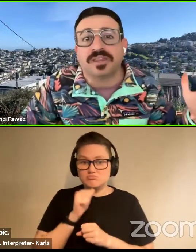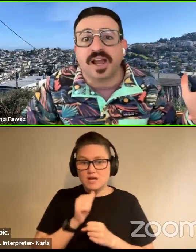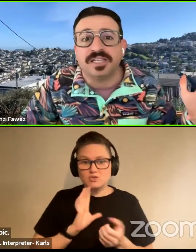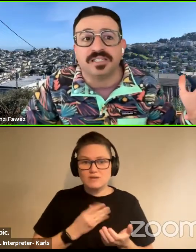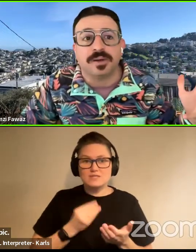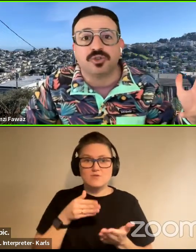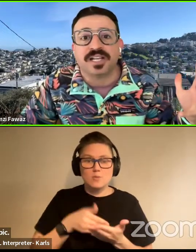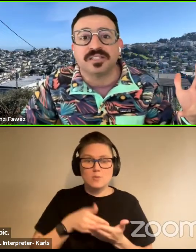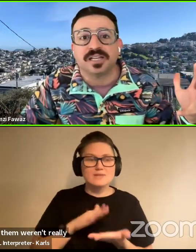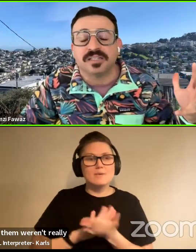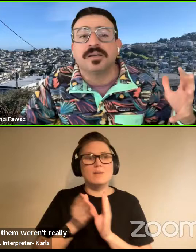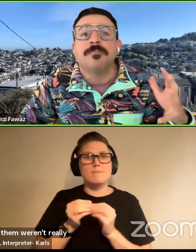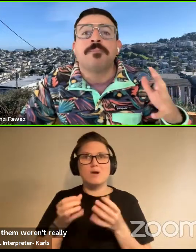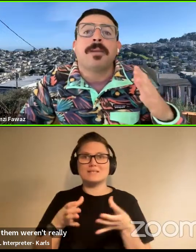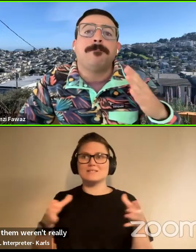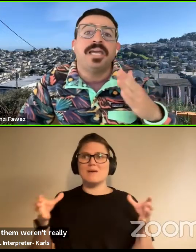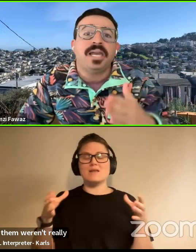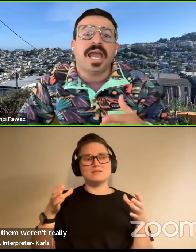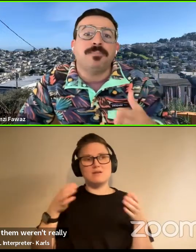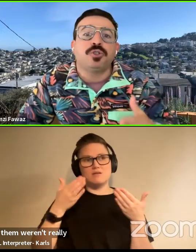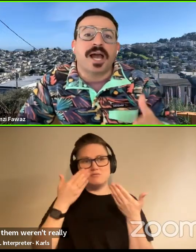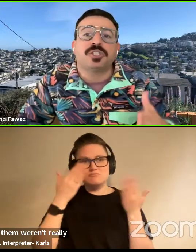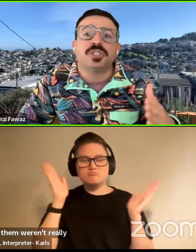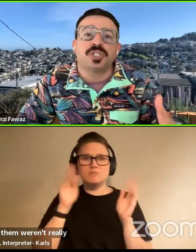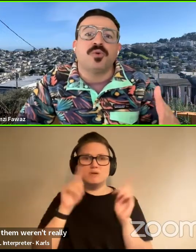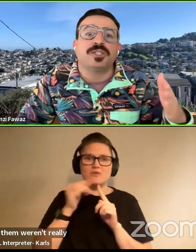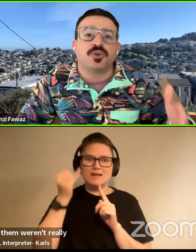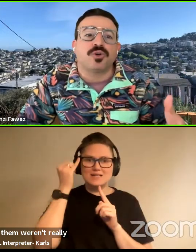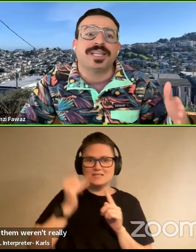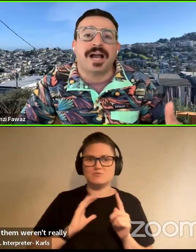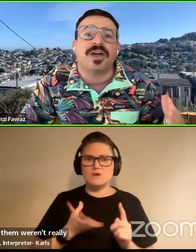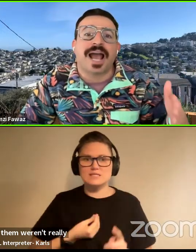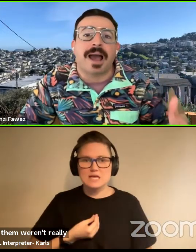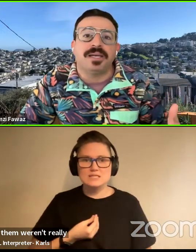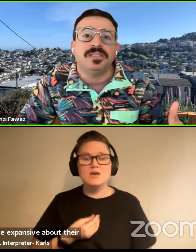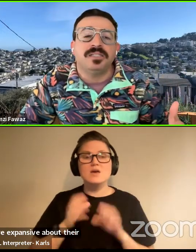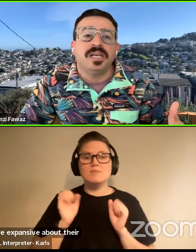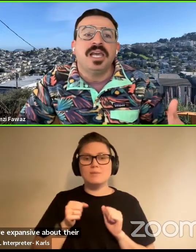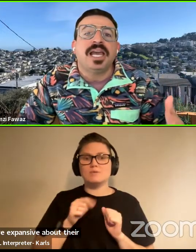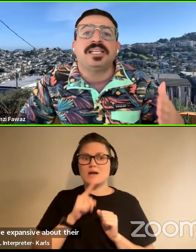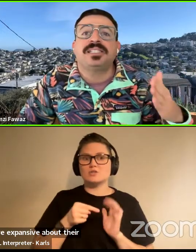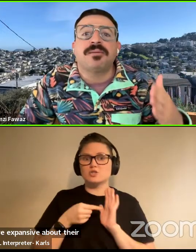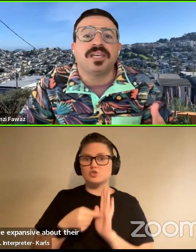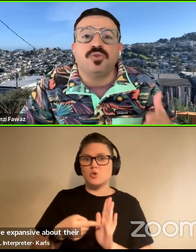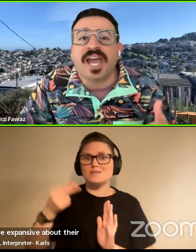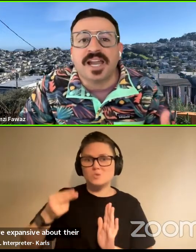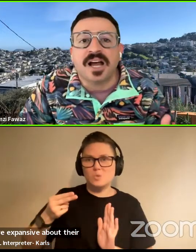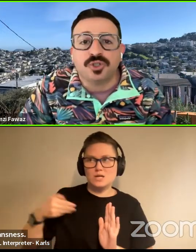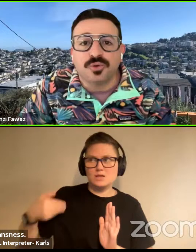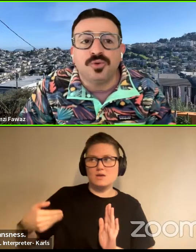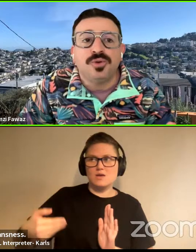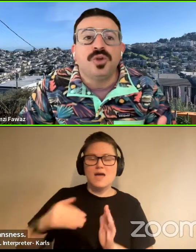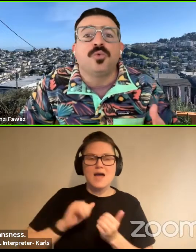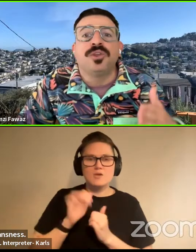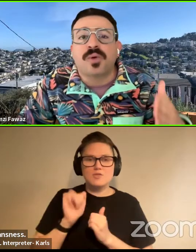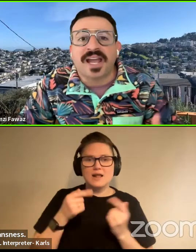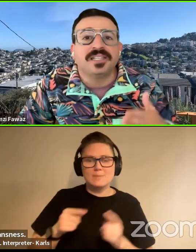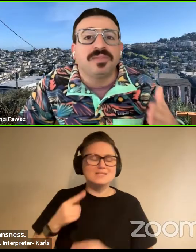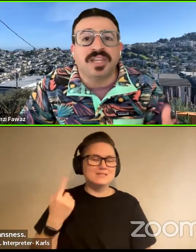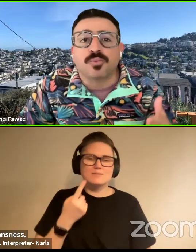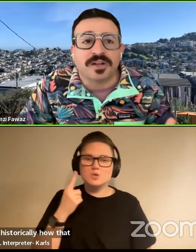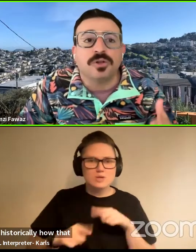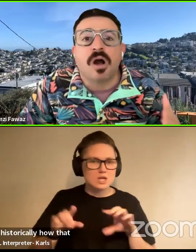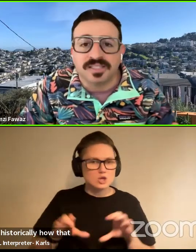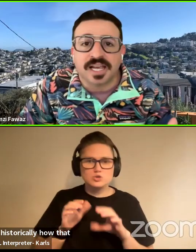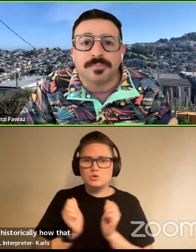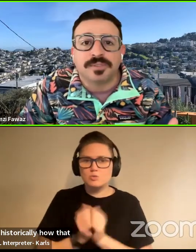expansive about their ideas about transness. Being able to actually show historically how that happens is something you cannot do with